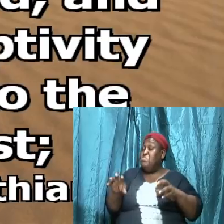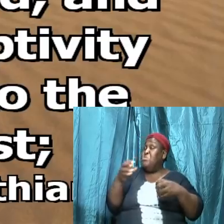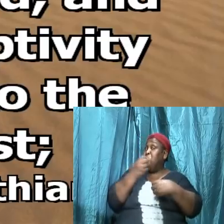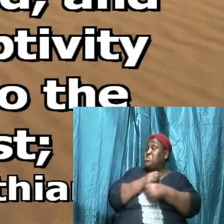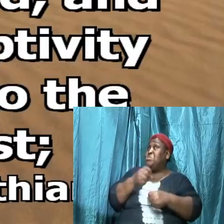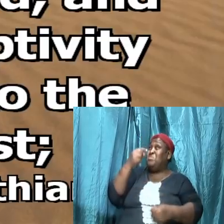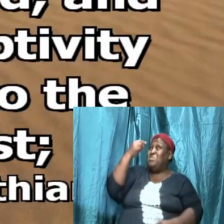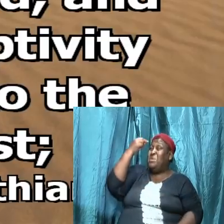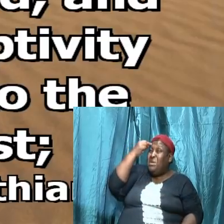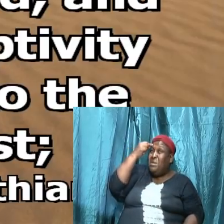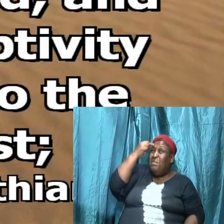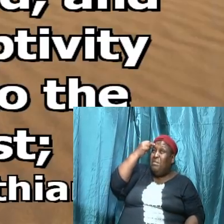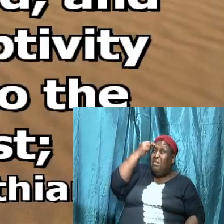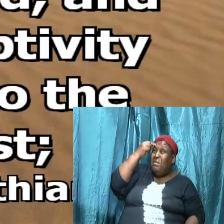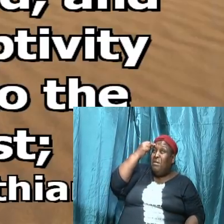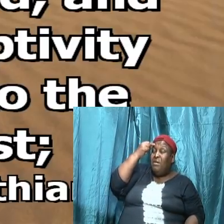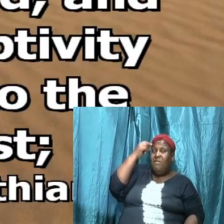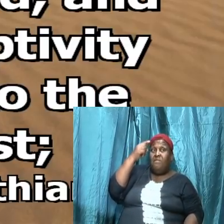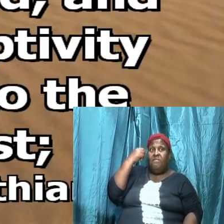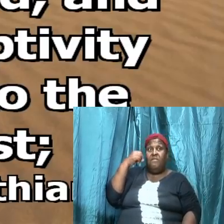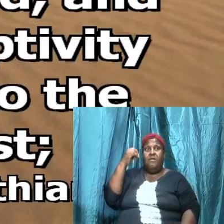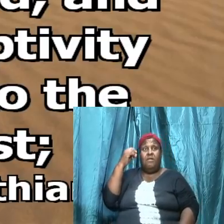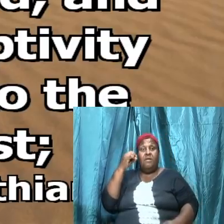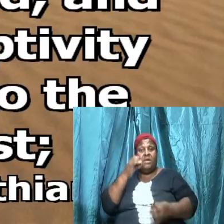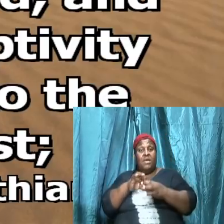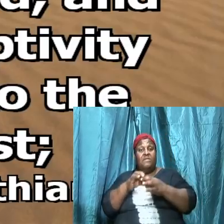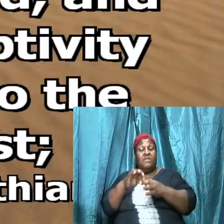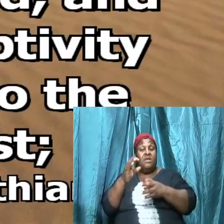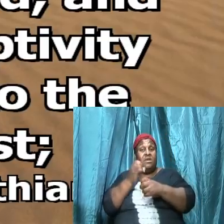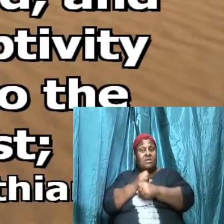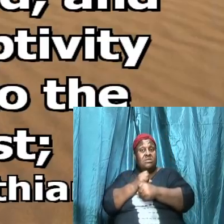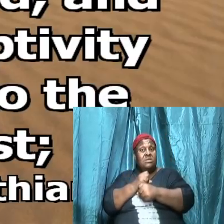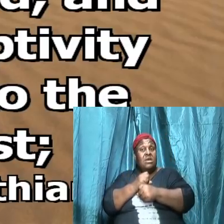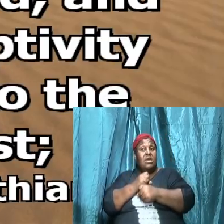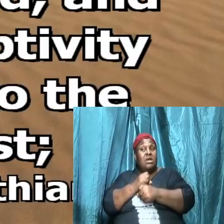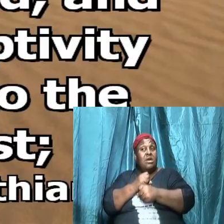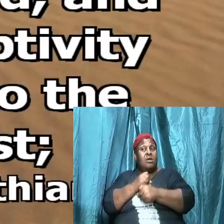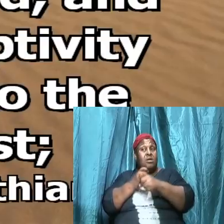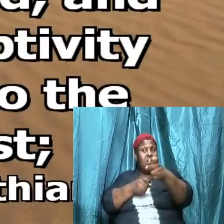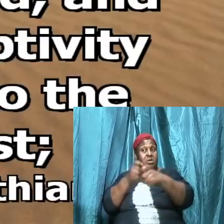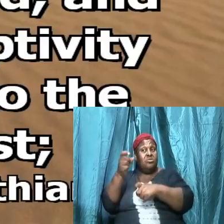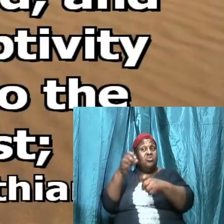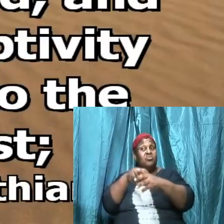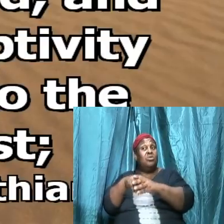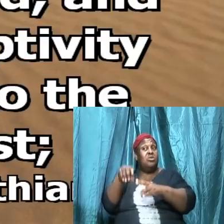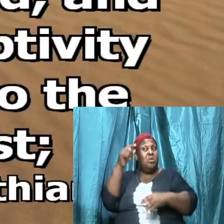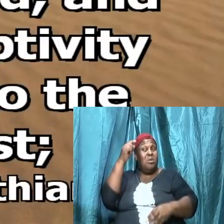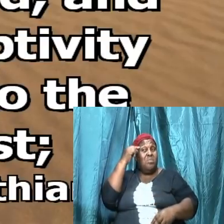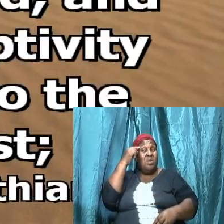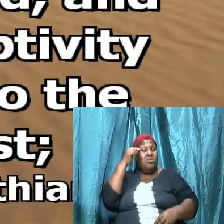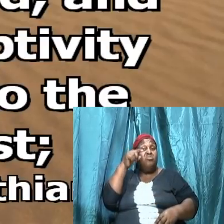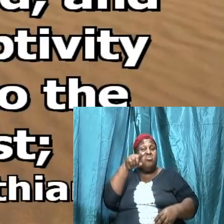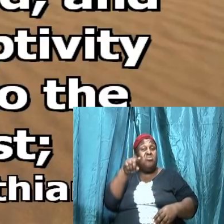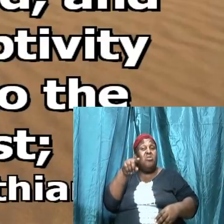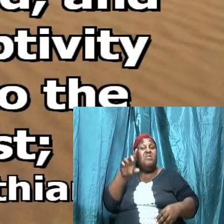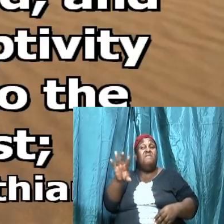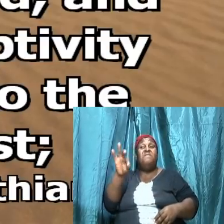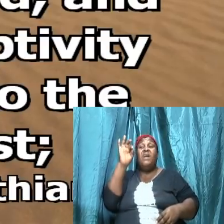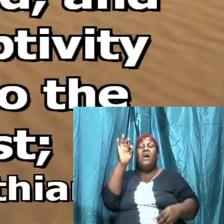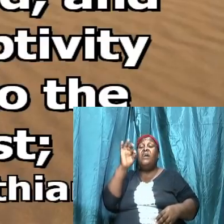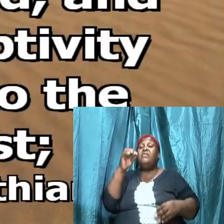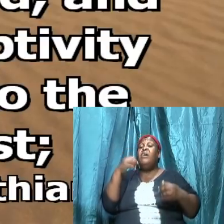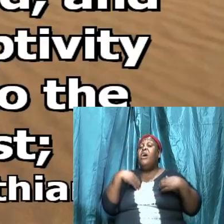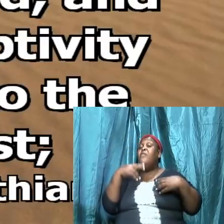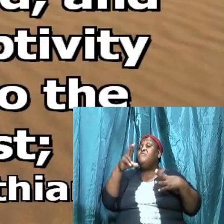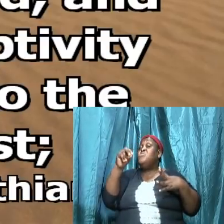mind because if it takes root in your mind you are going to find that you have no desire for